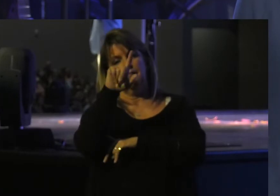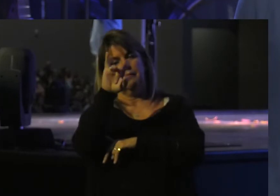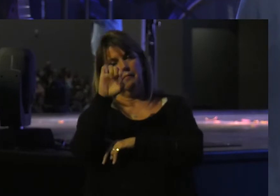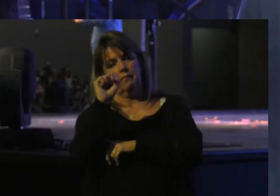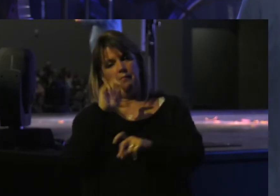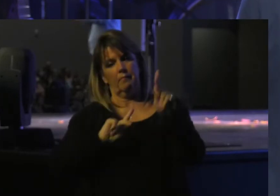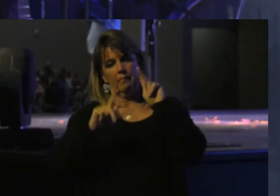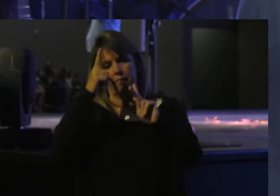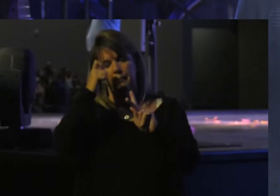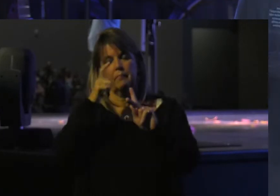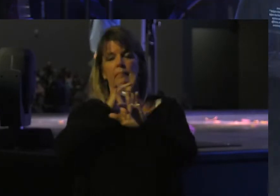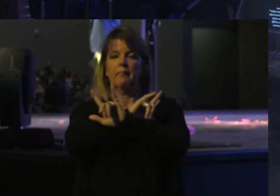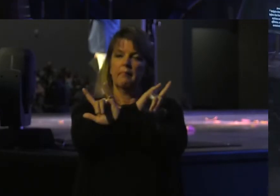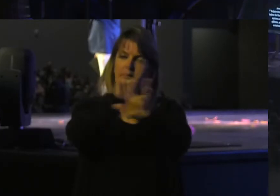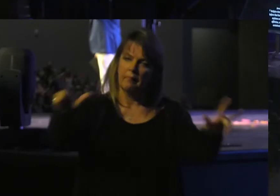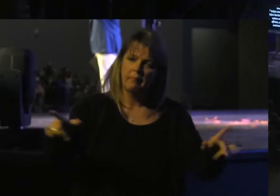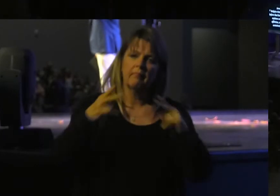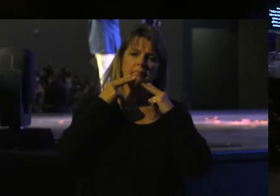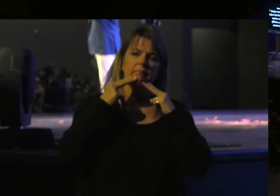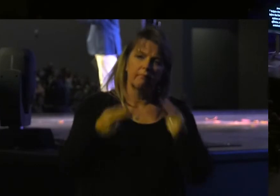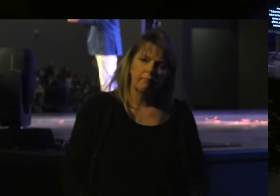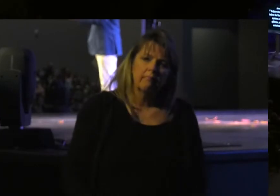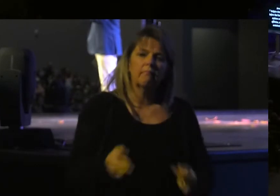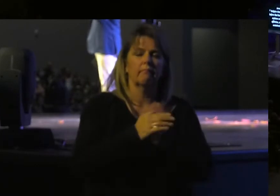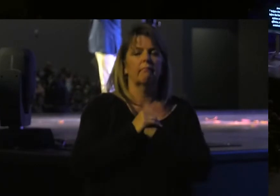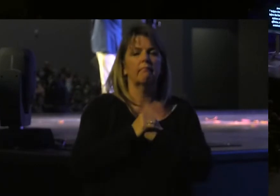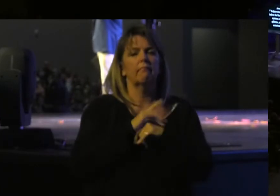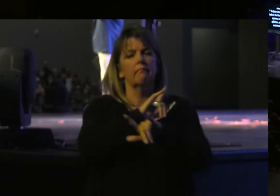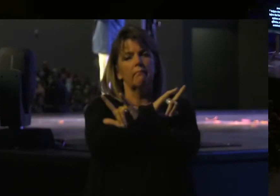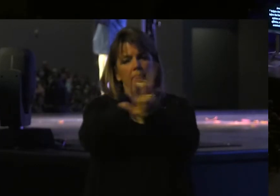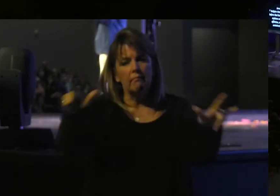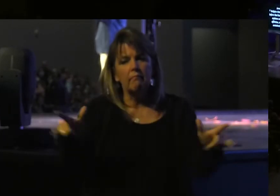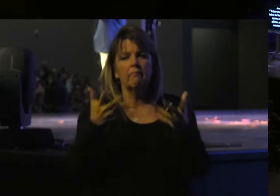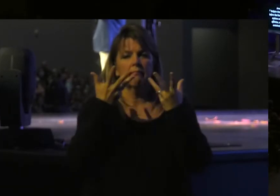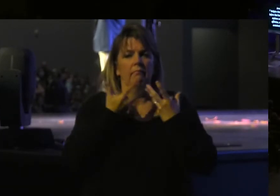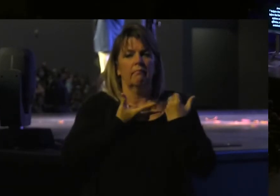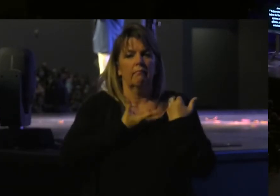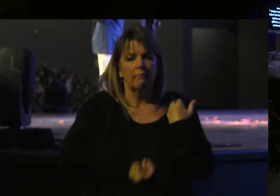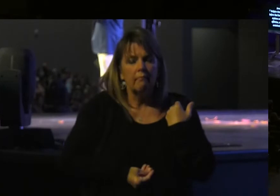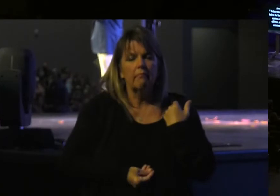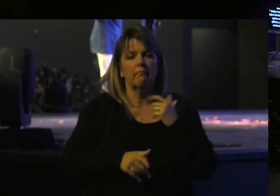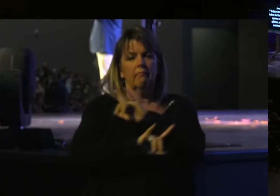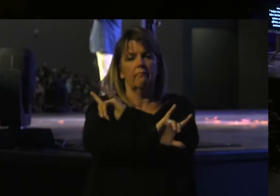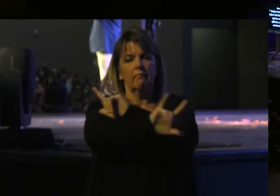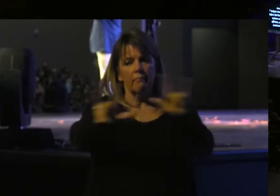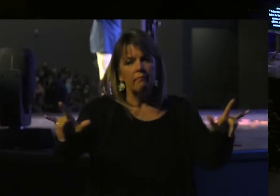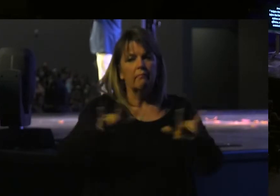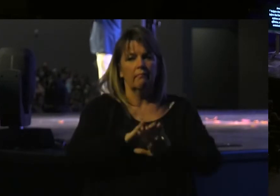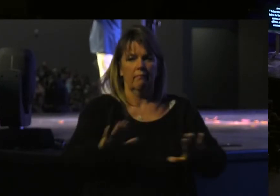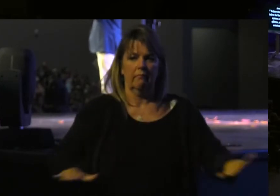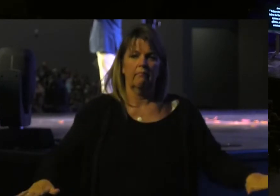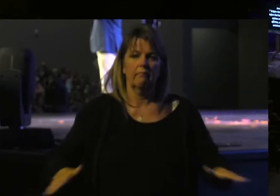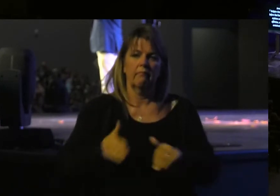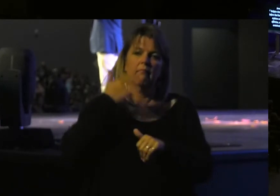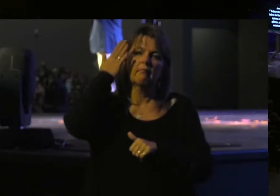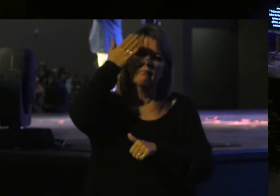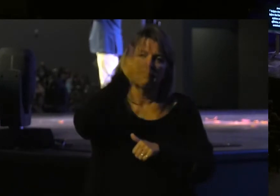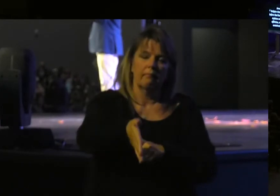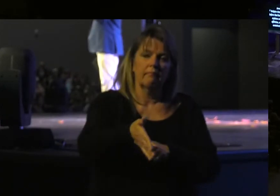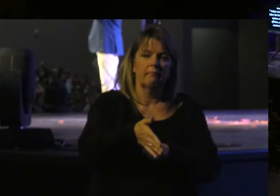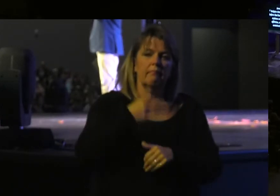for The innocent His love For the Tender His love For the Children Of the Future